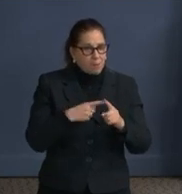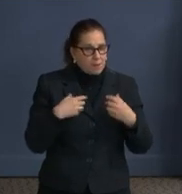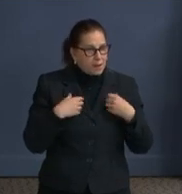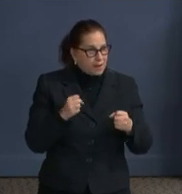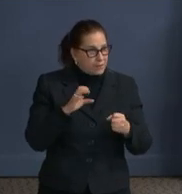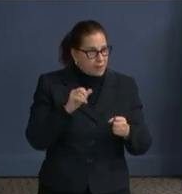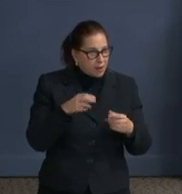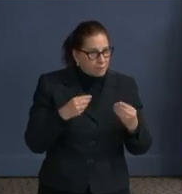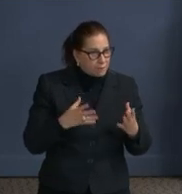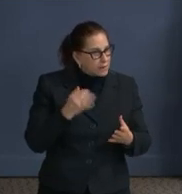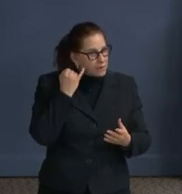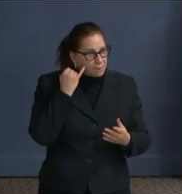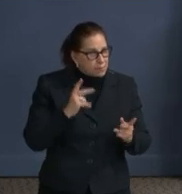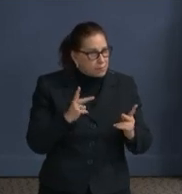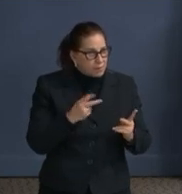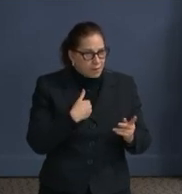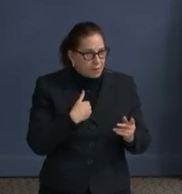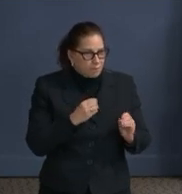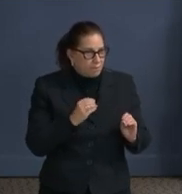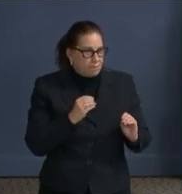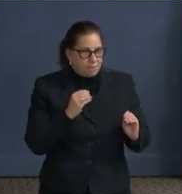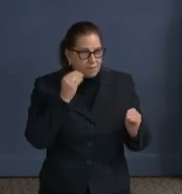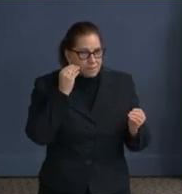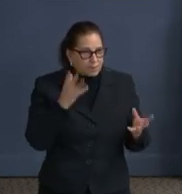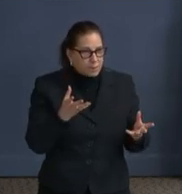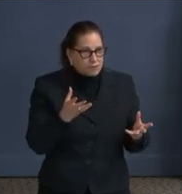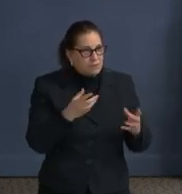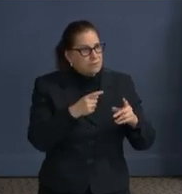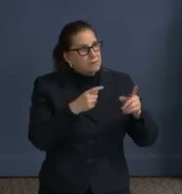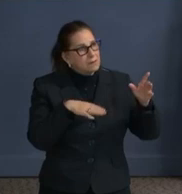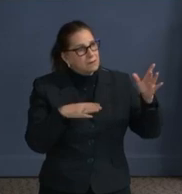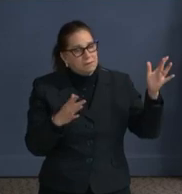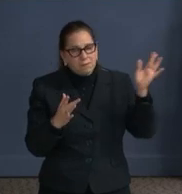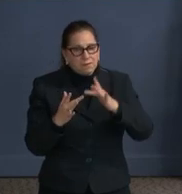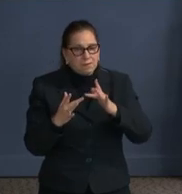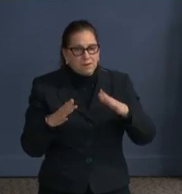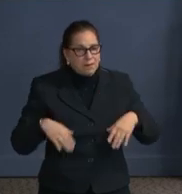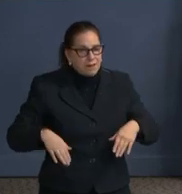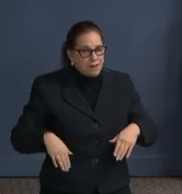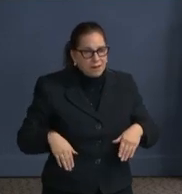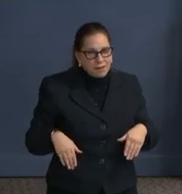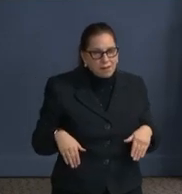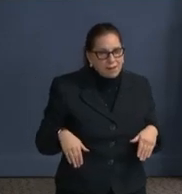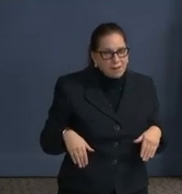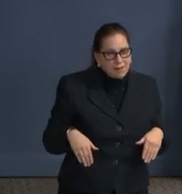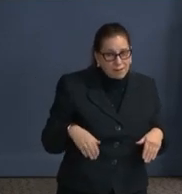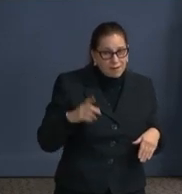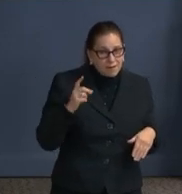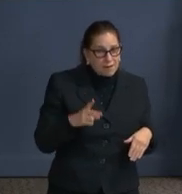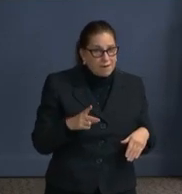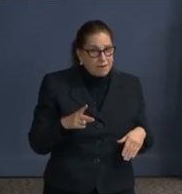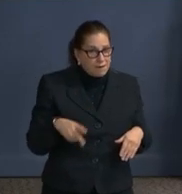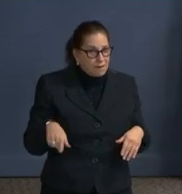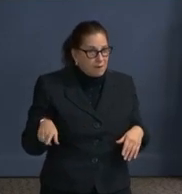a federally qualified health health center, are uniquely positioned, their mission, half of their board are patients.